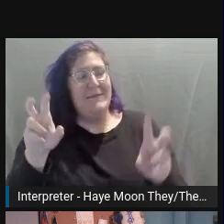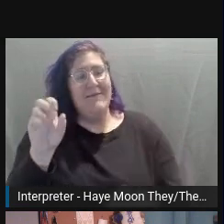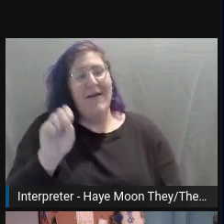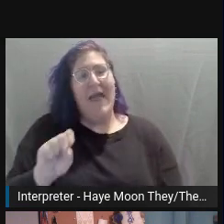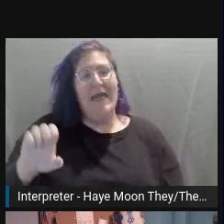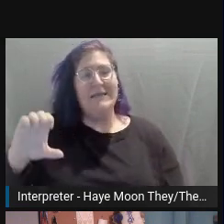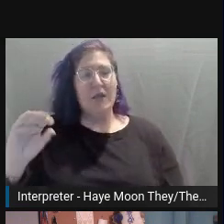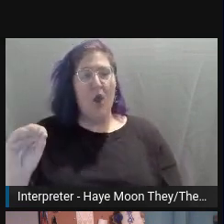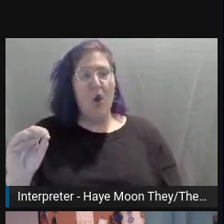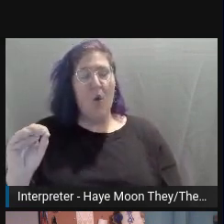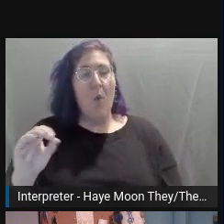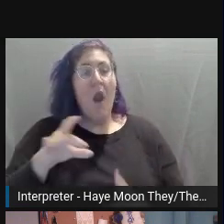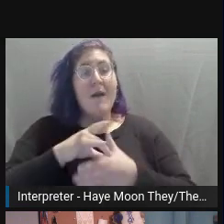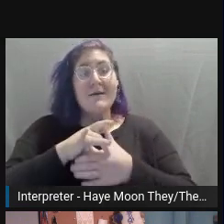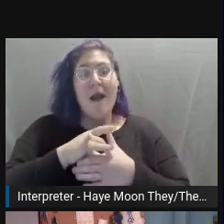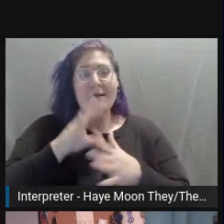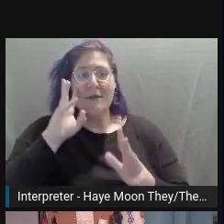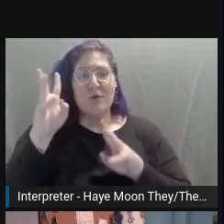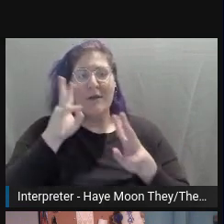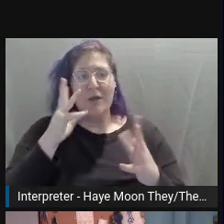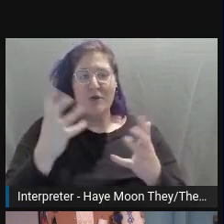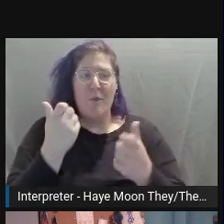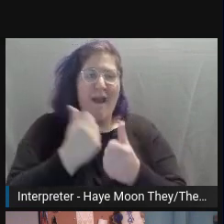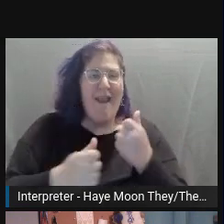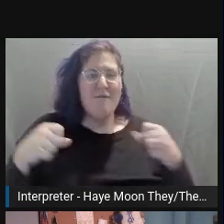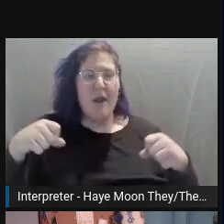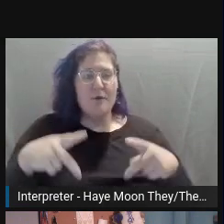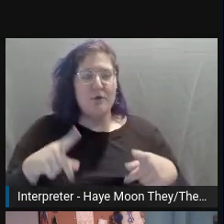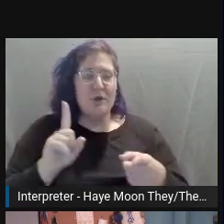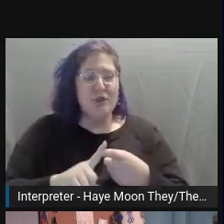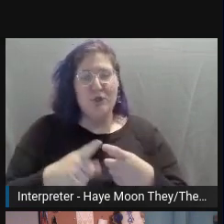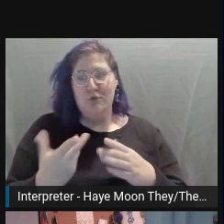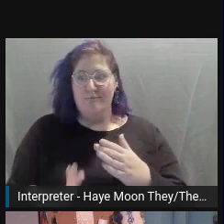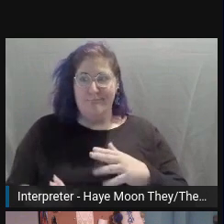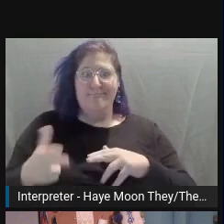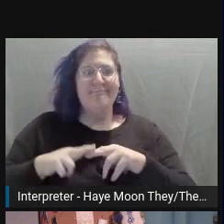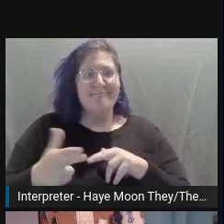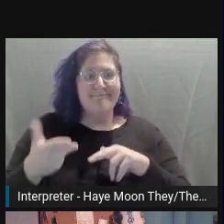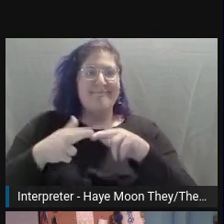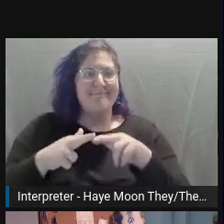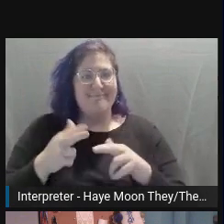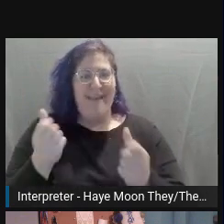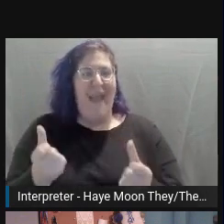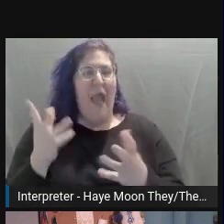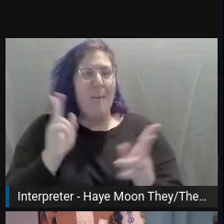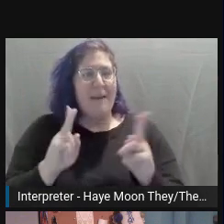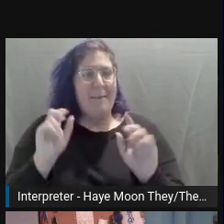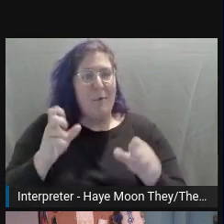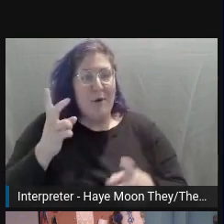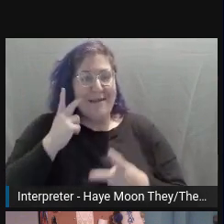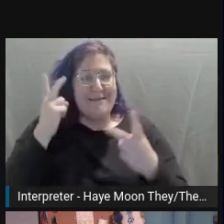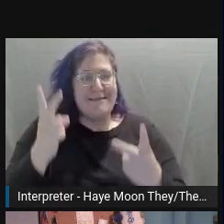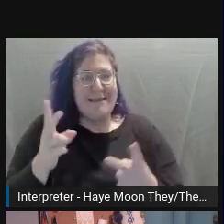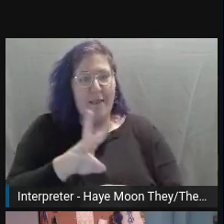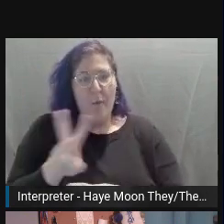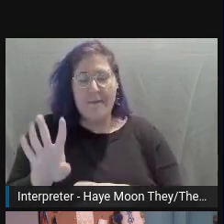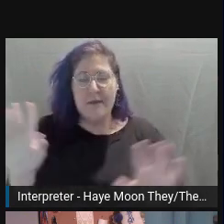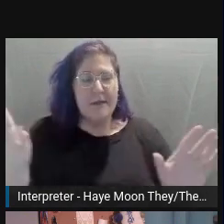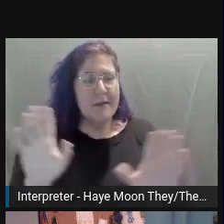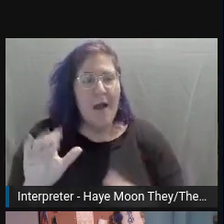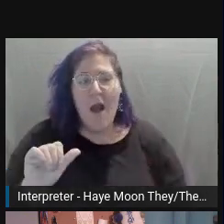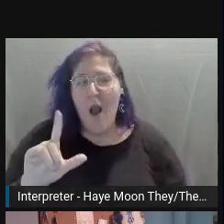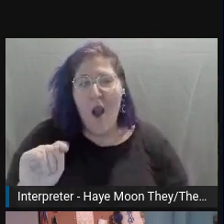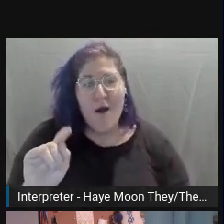opportunity to bump the ratings. Alt text is not the place to do that. It has an actual purpose. And as